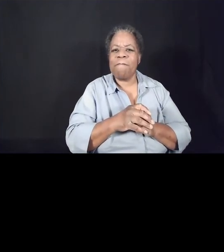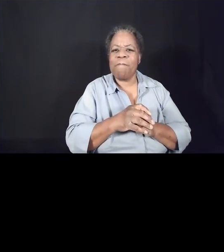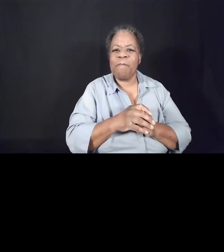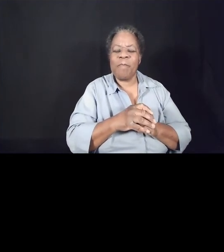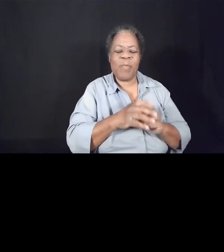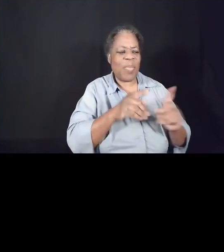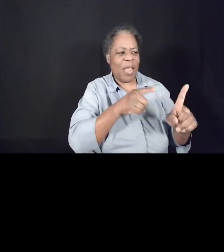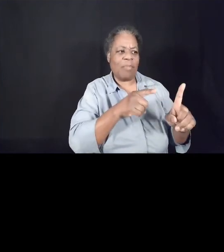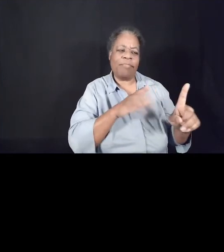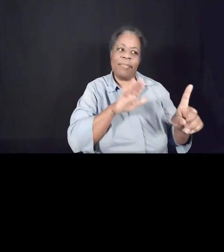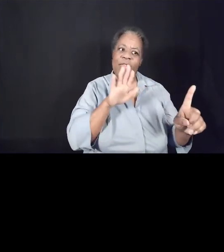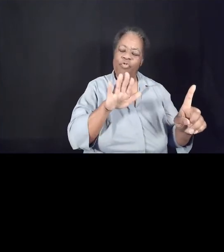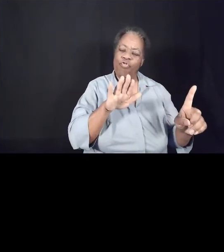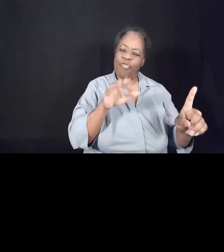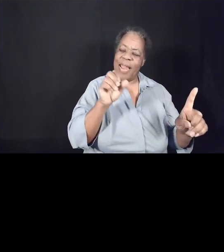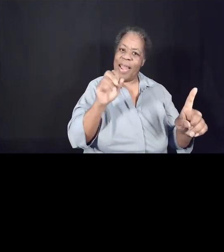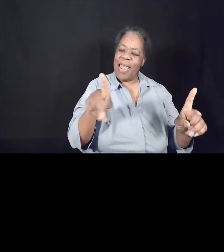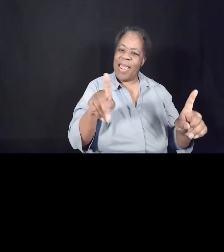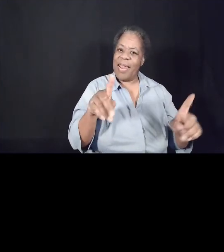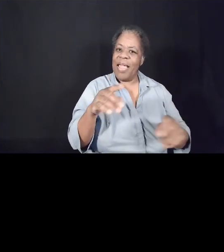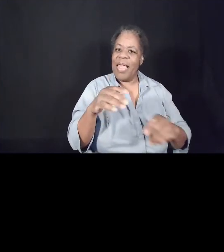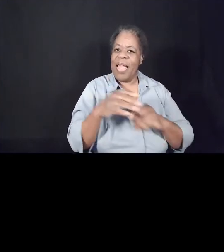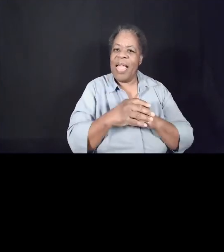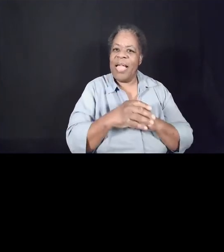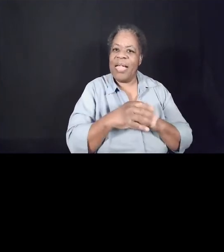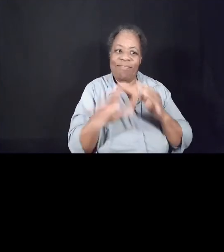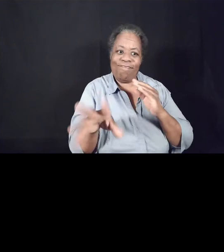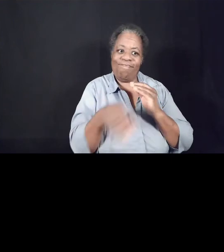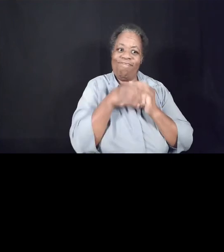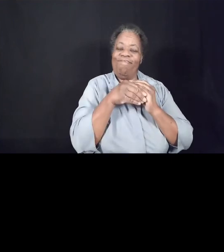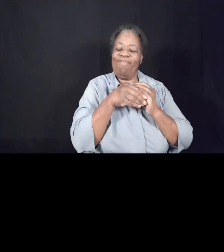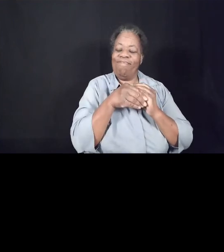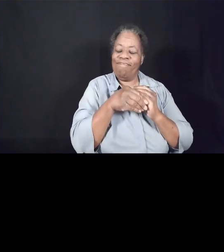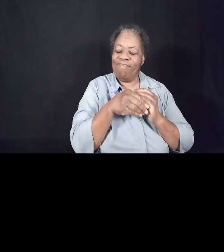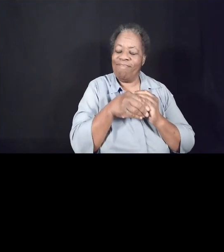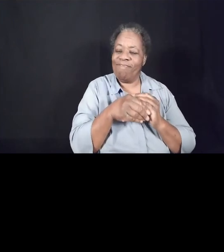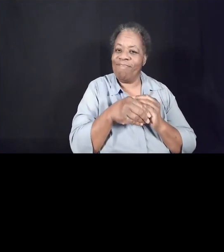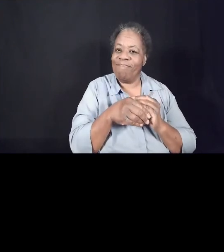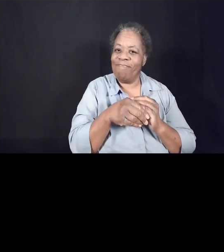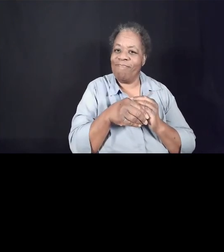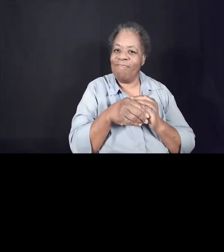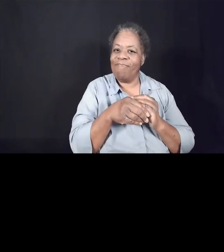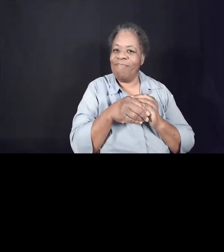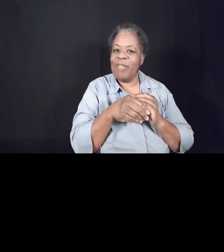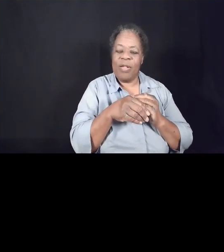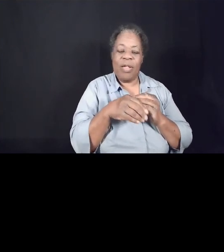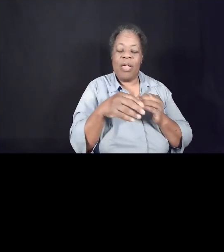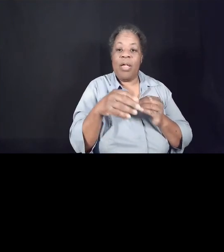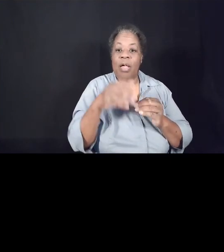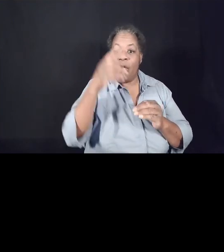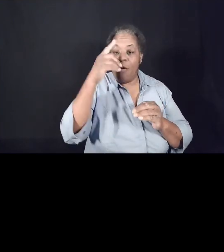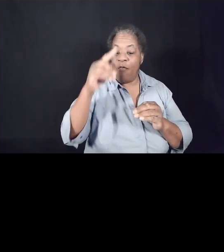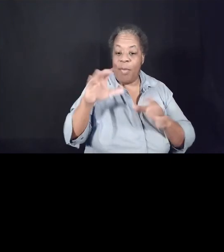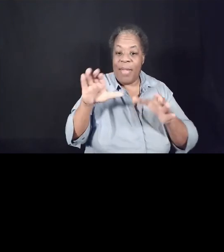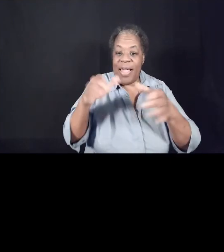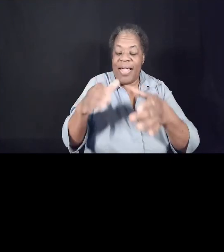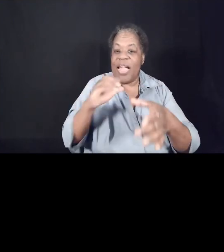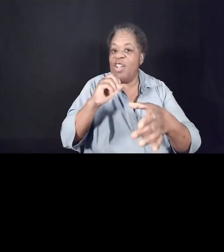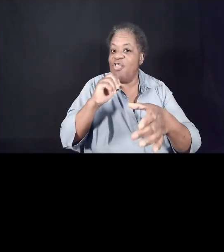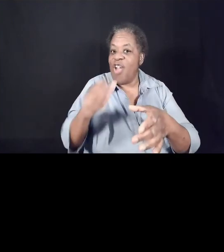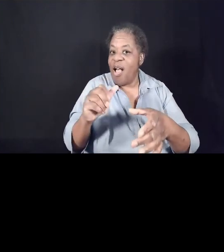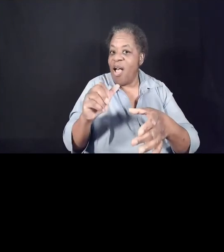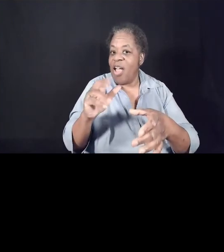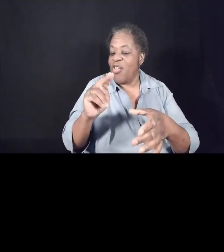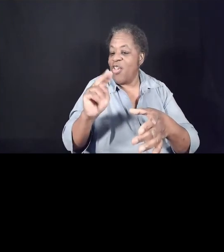I would just say for my, in dovetailing right off of what Ed has shared, for my non-Asian brothers and sisters, read